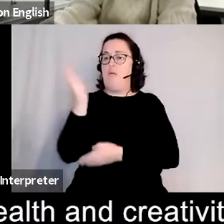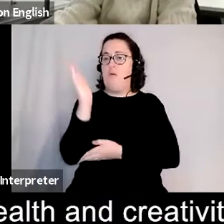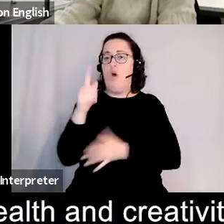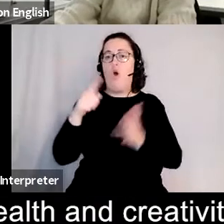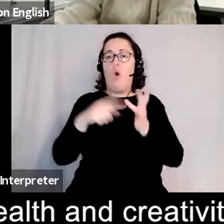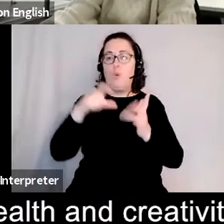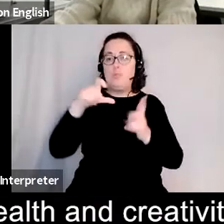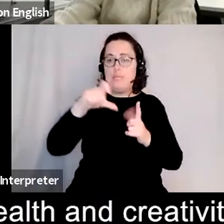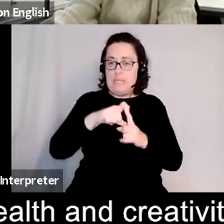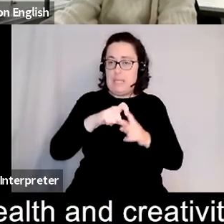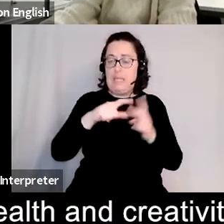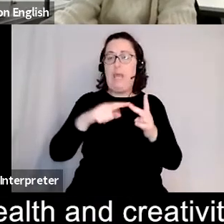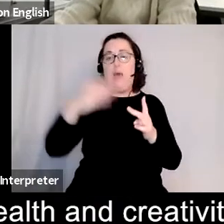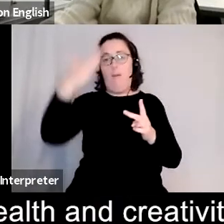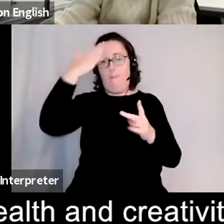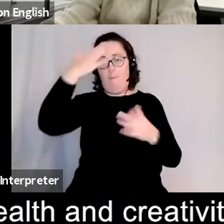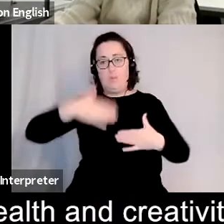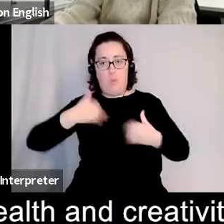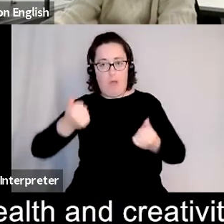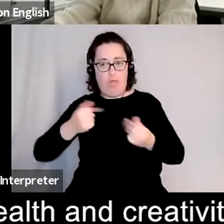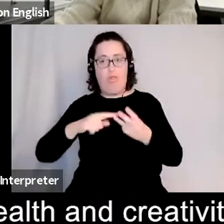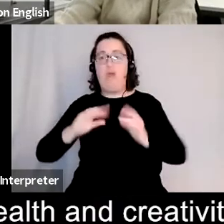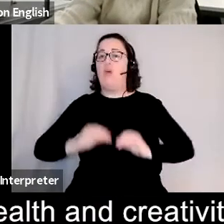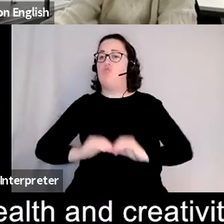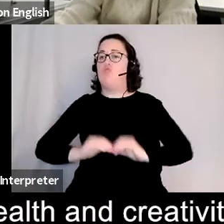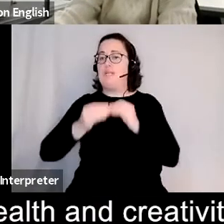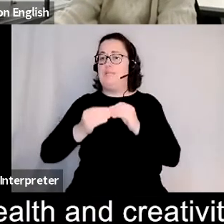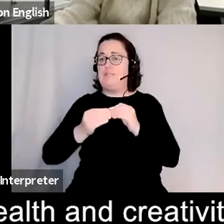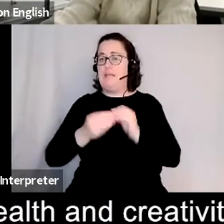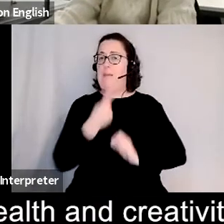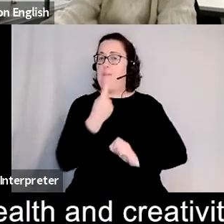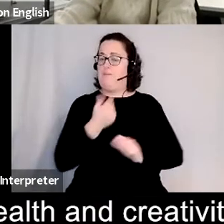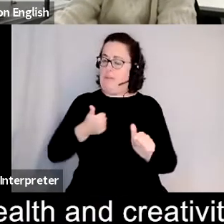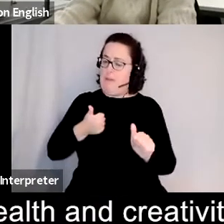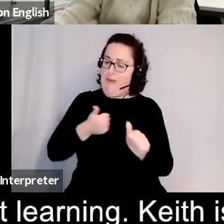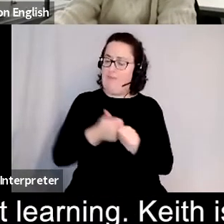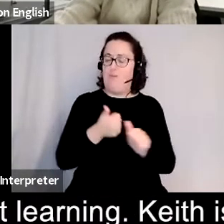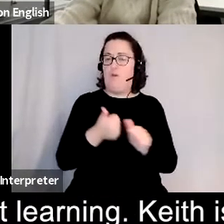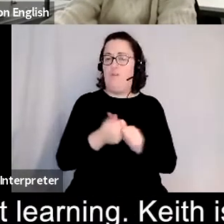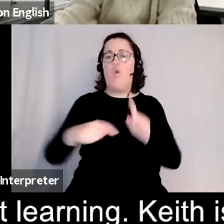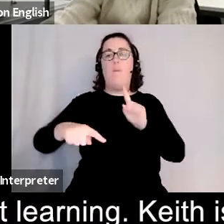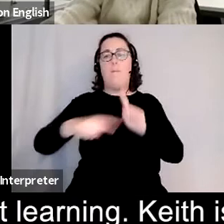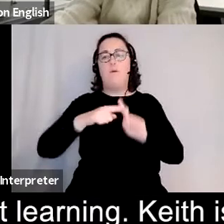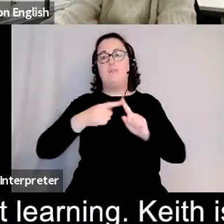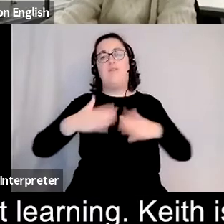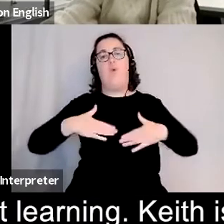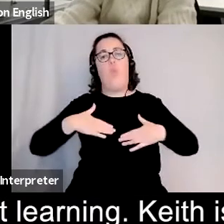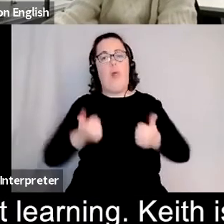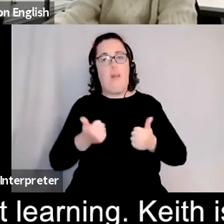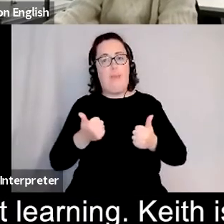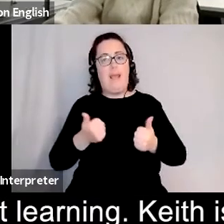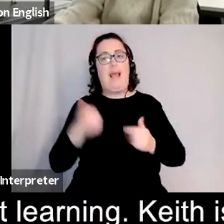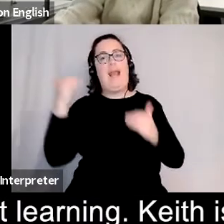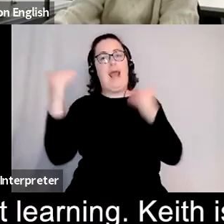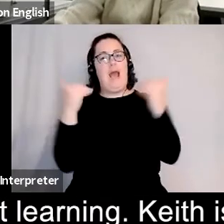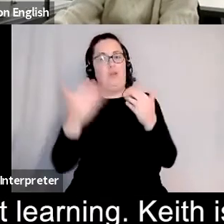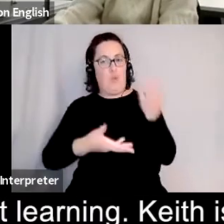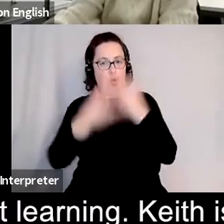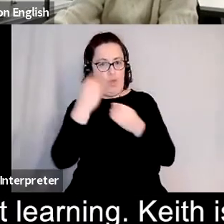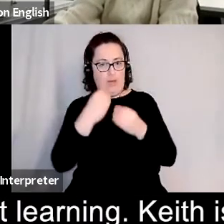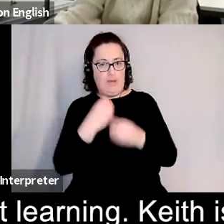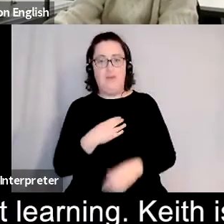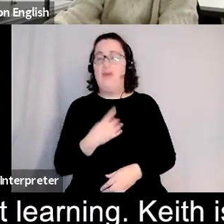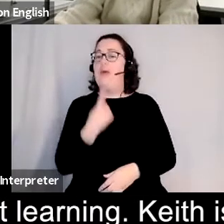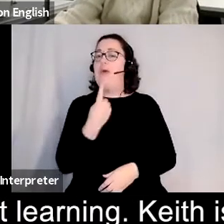health and creativity and is an outspoken advocate for positive well-being and adult learning keith is currently